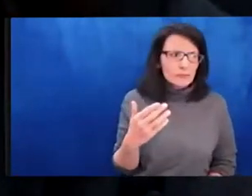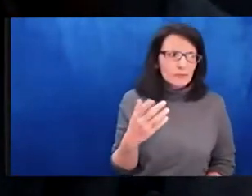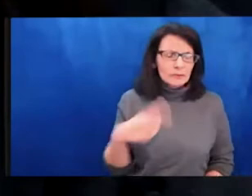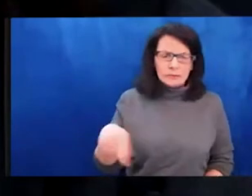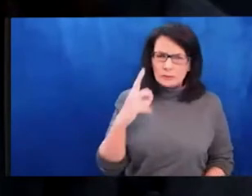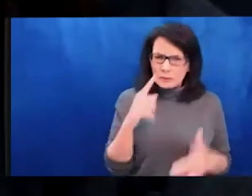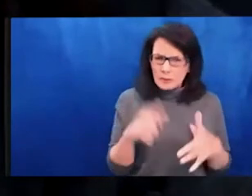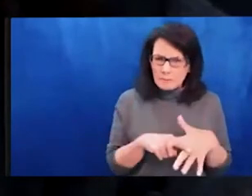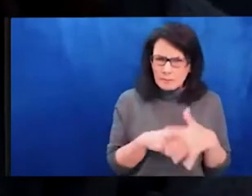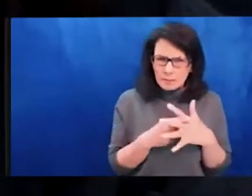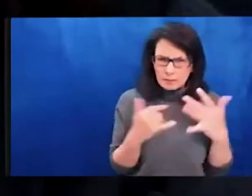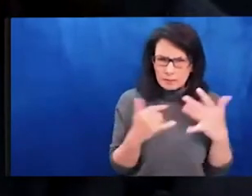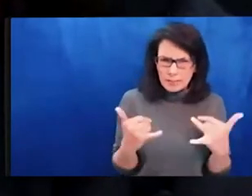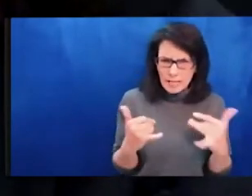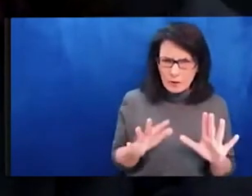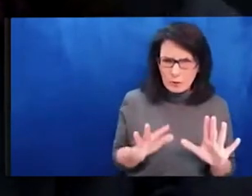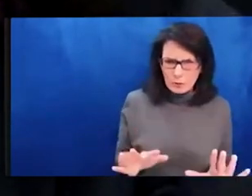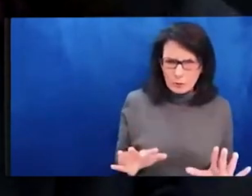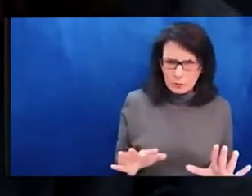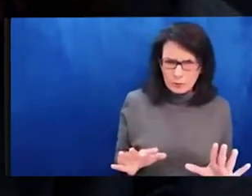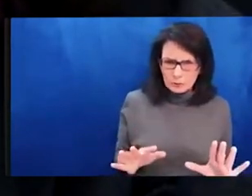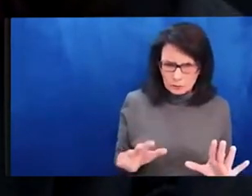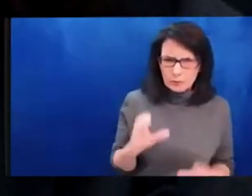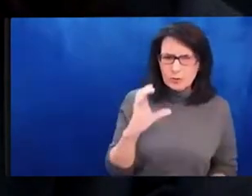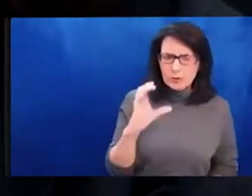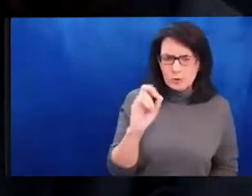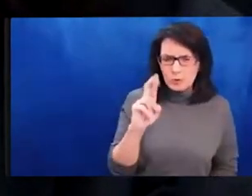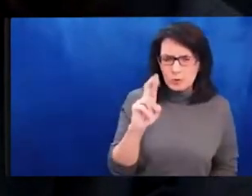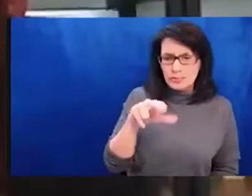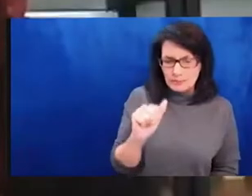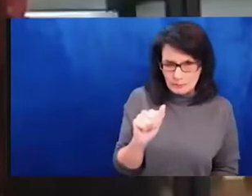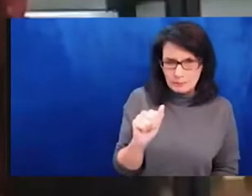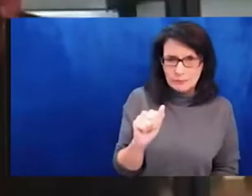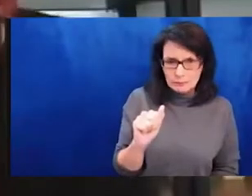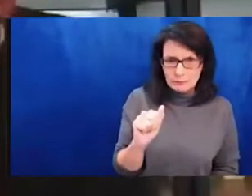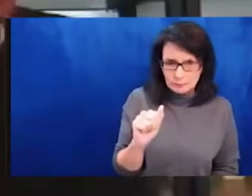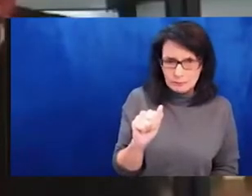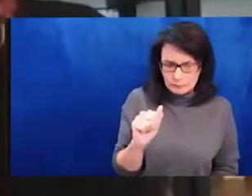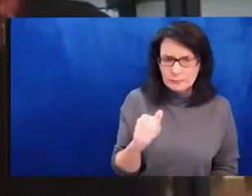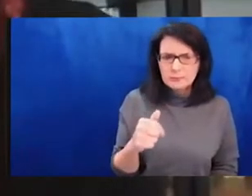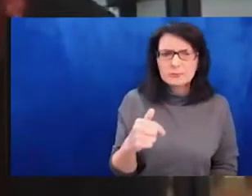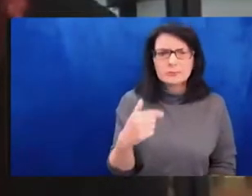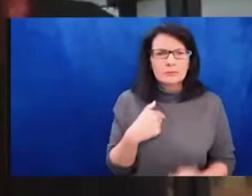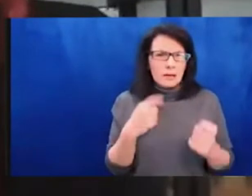their most, um, on the ground. Karina, I will hand it over to you.